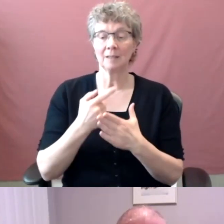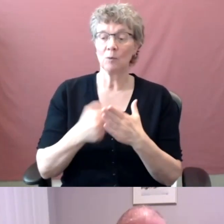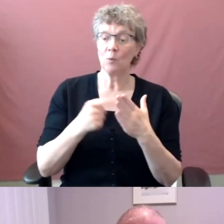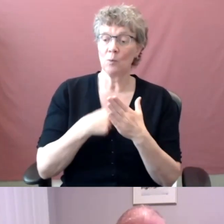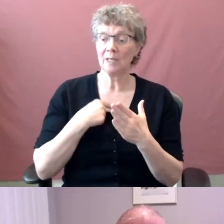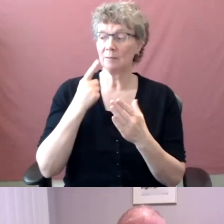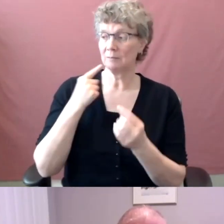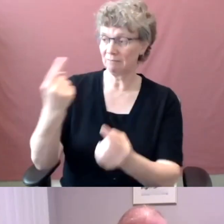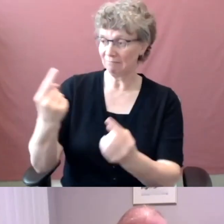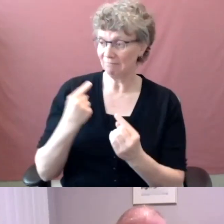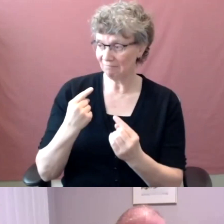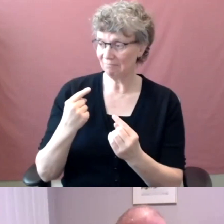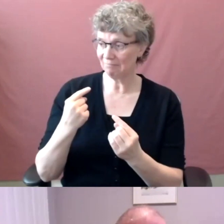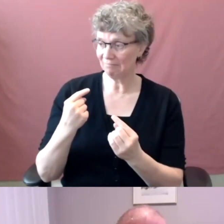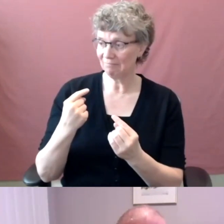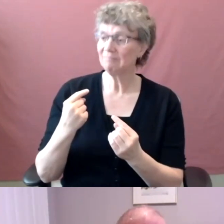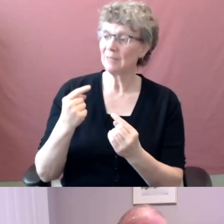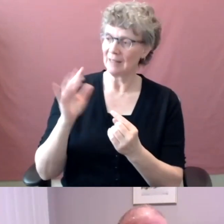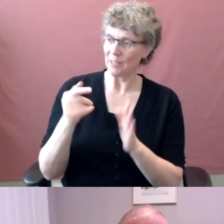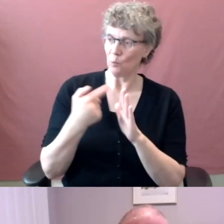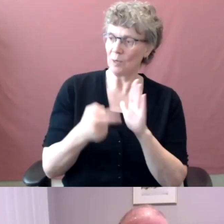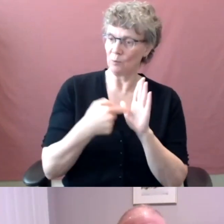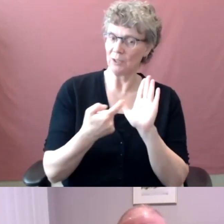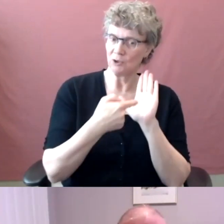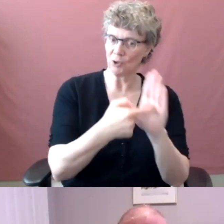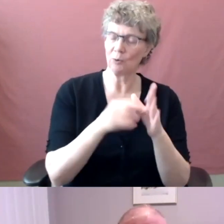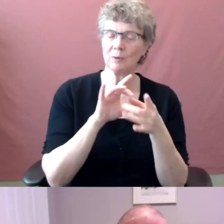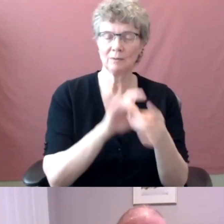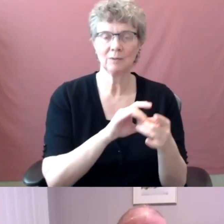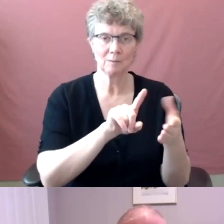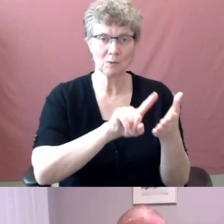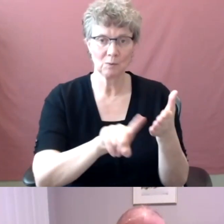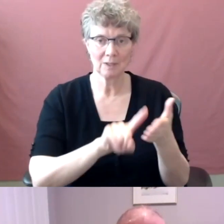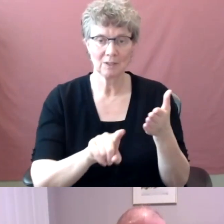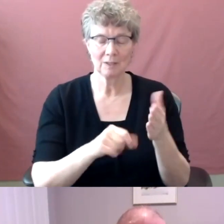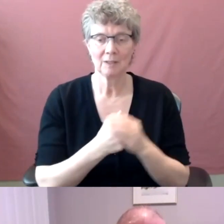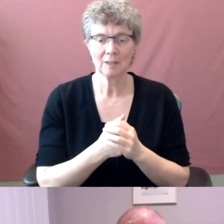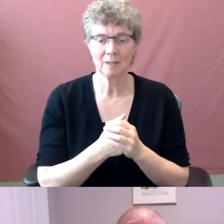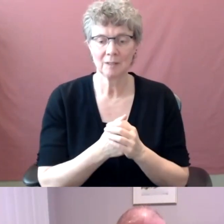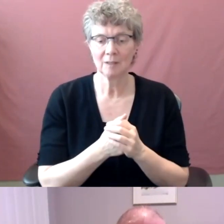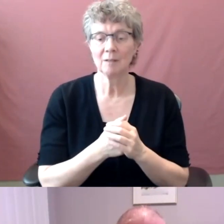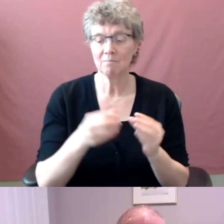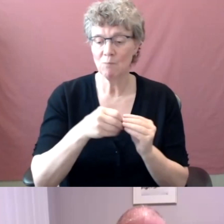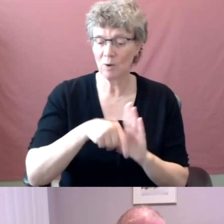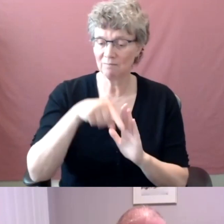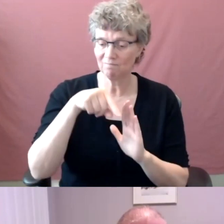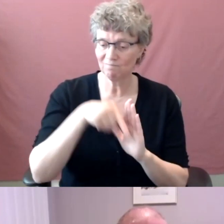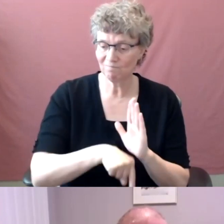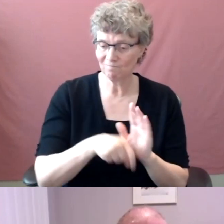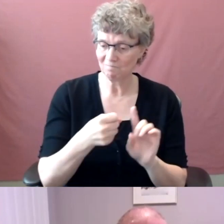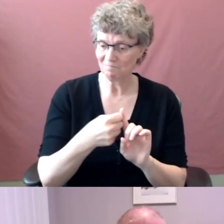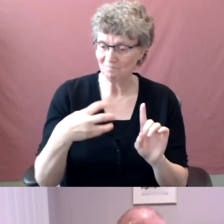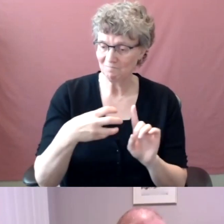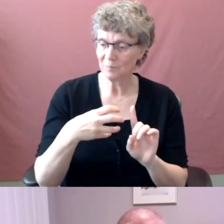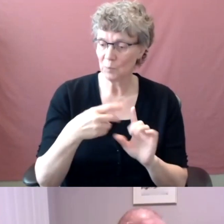research, further depth in terms of what we have, what we can be provided in terms of support for research